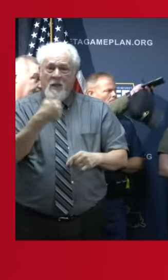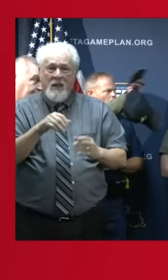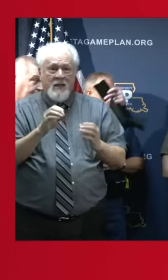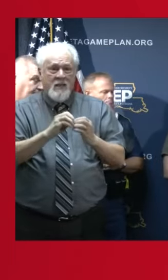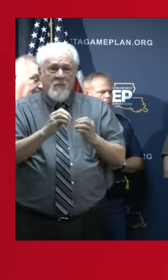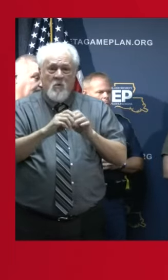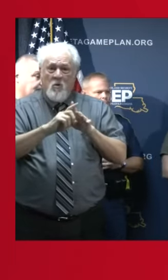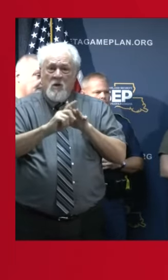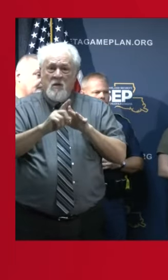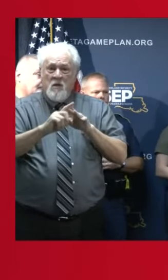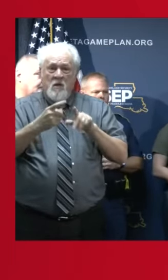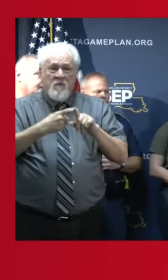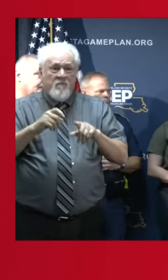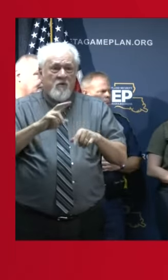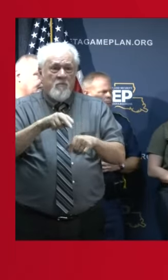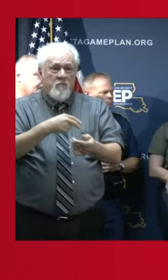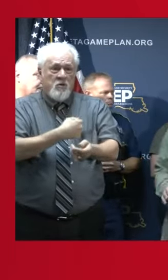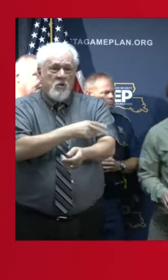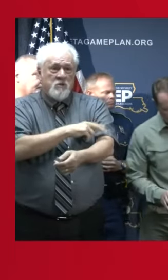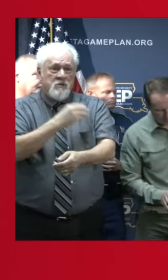evacuations from nursing homes?